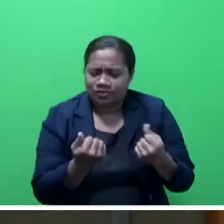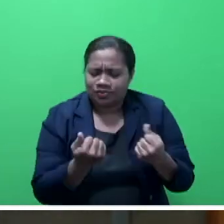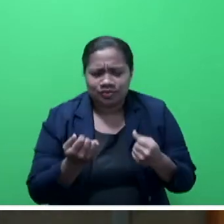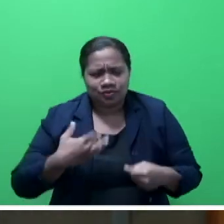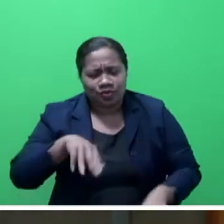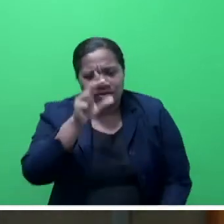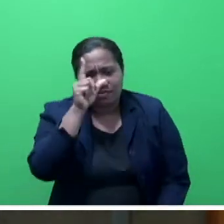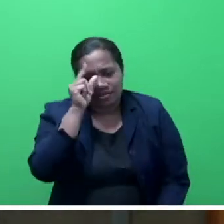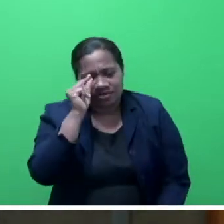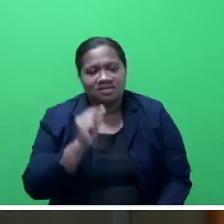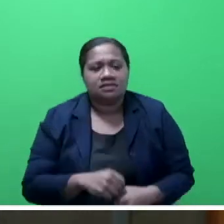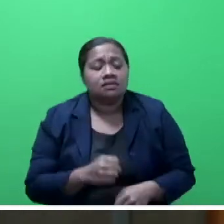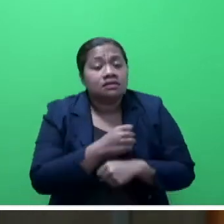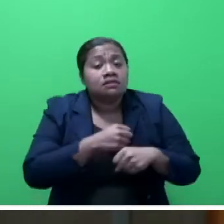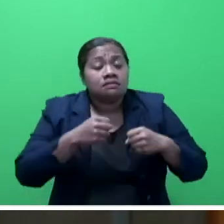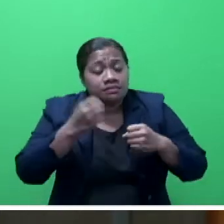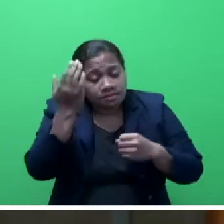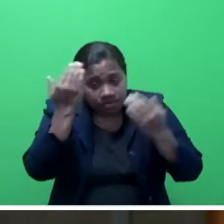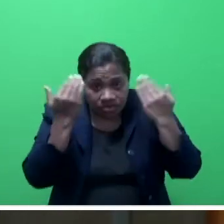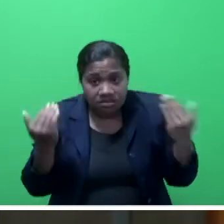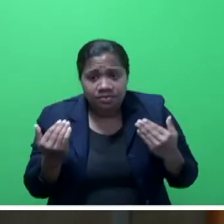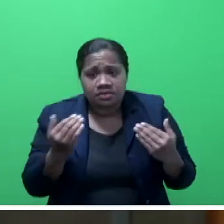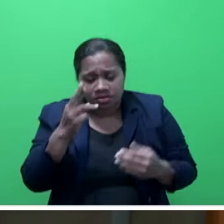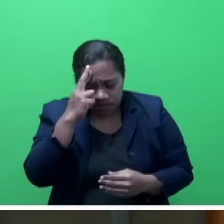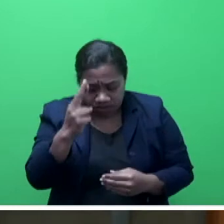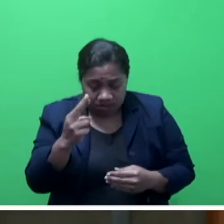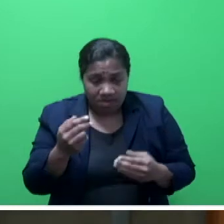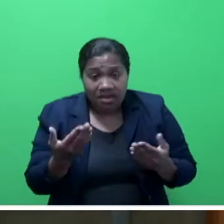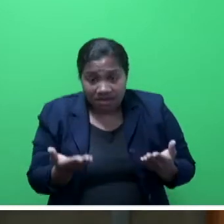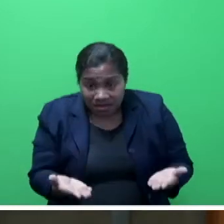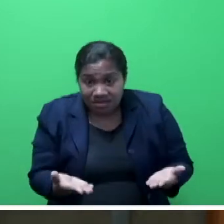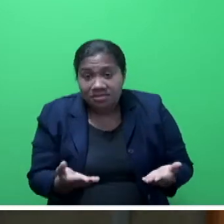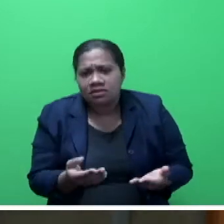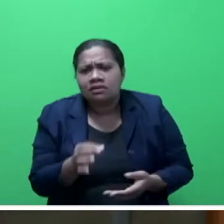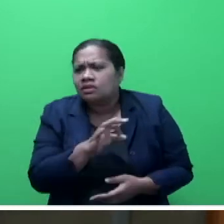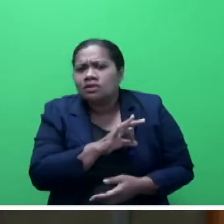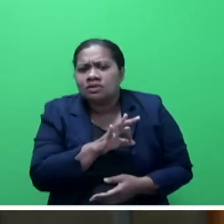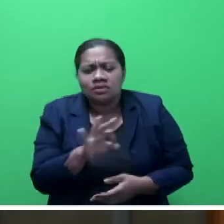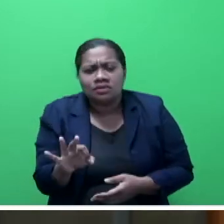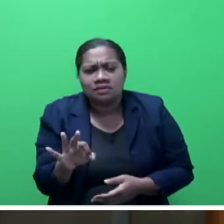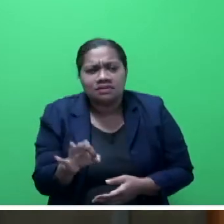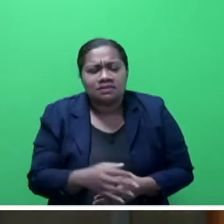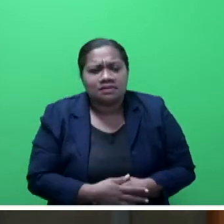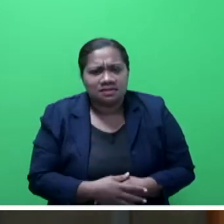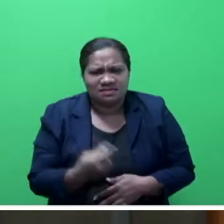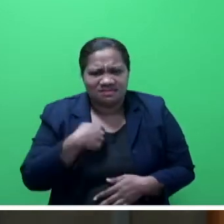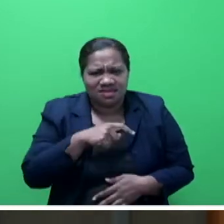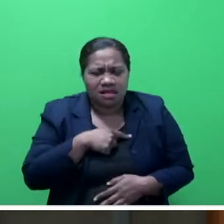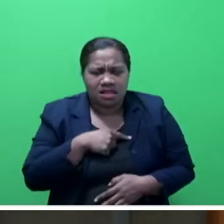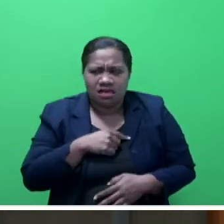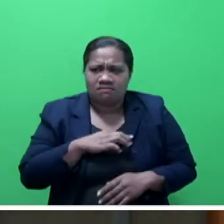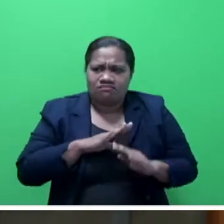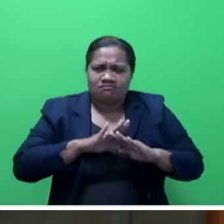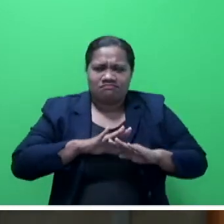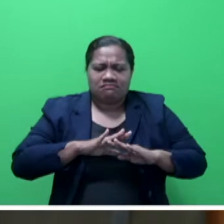Mr Speaker Say, it is on this note of not letting our guards down, I would like to